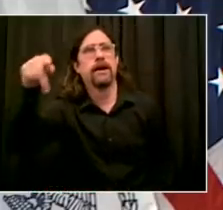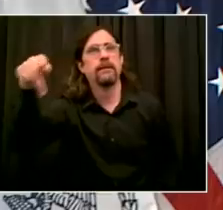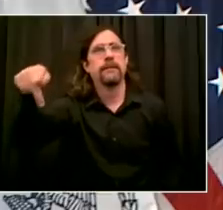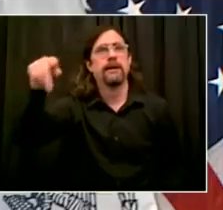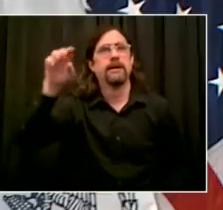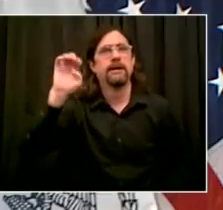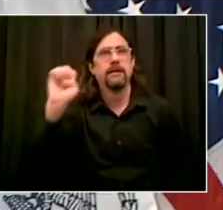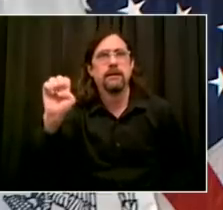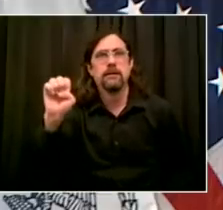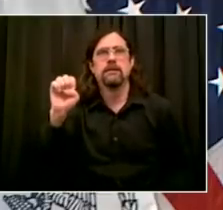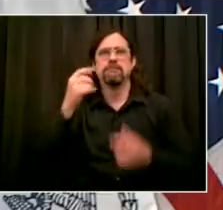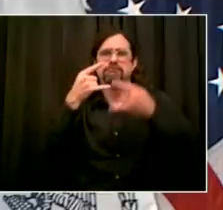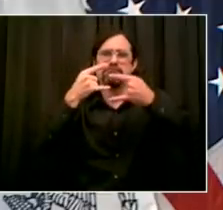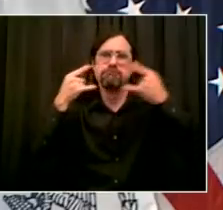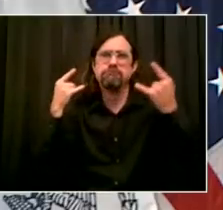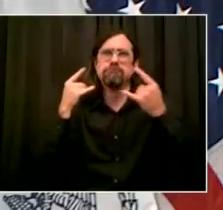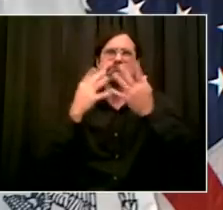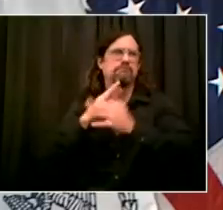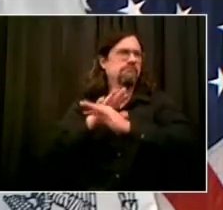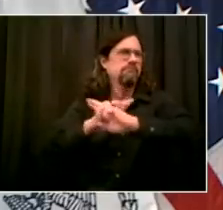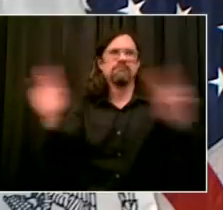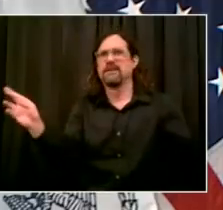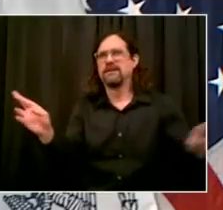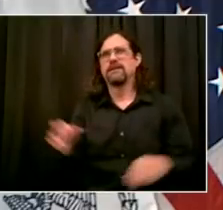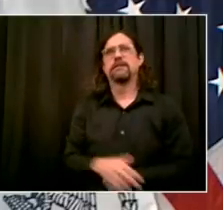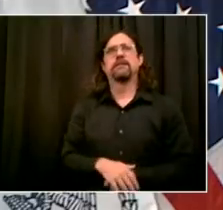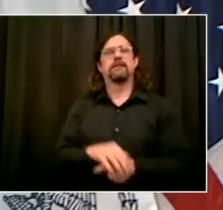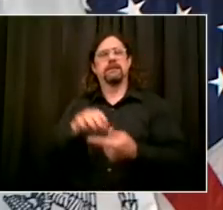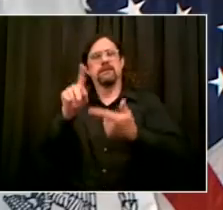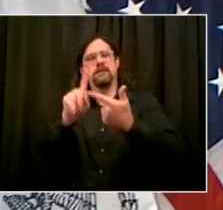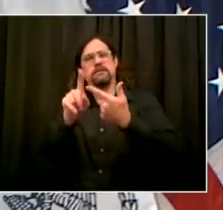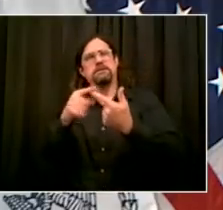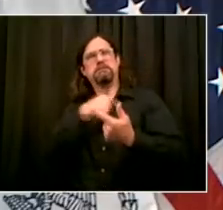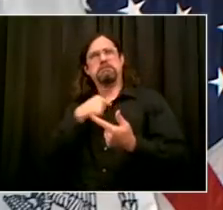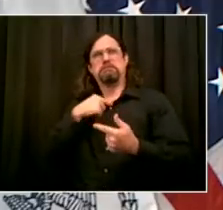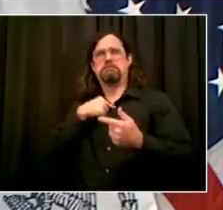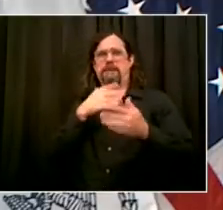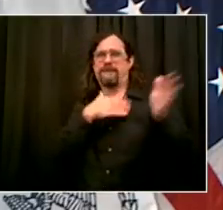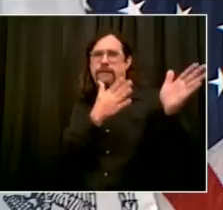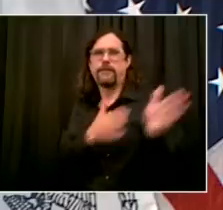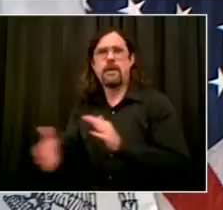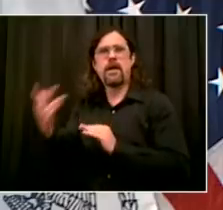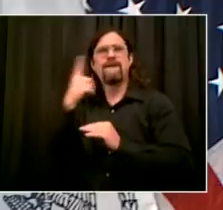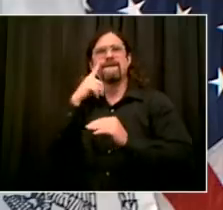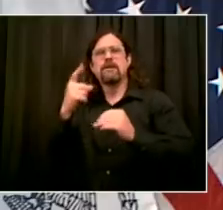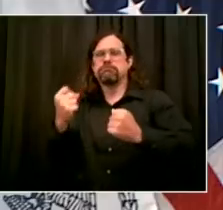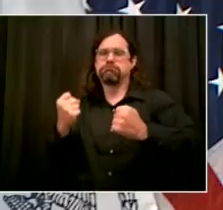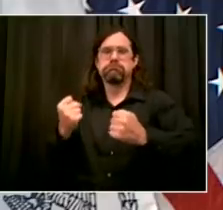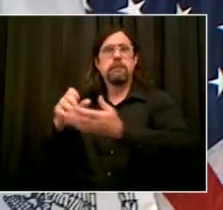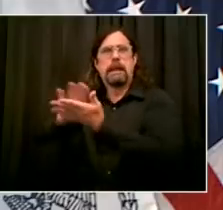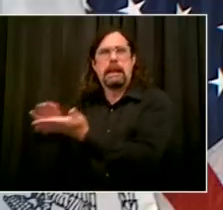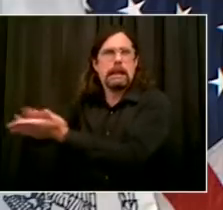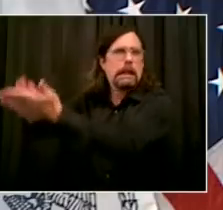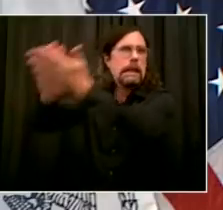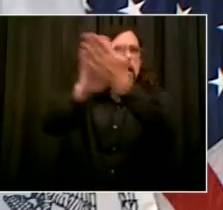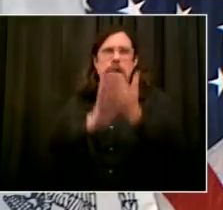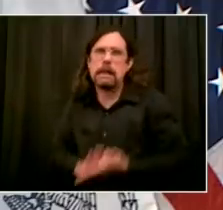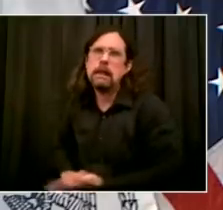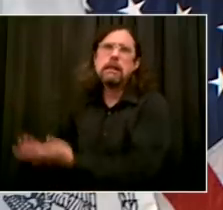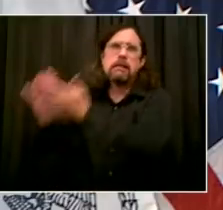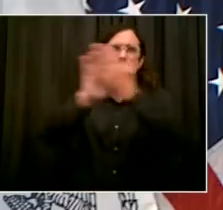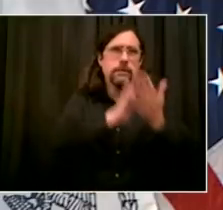outdoor learning. So much extraordinary effort by our educators, our school staff, our custodial team, school construction